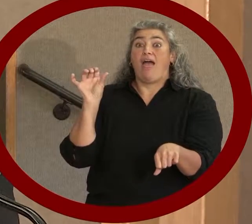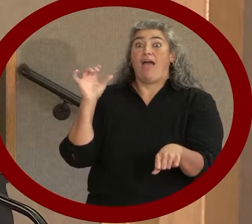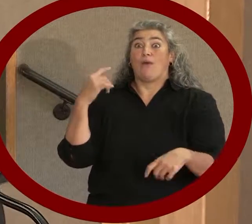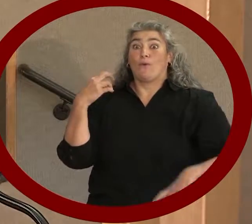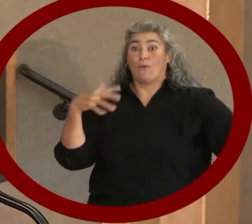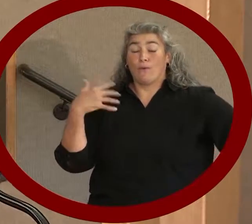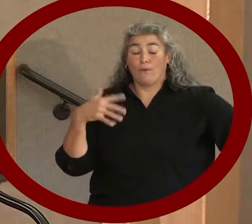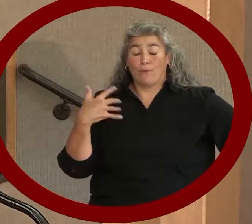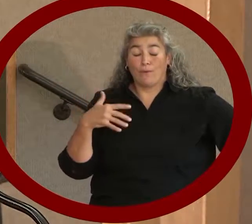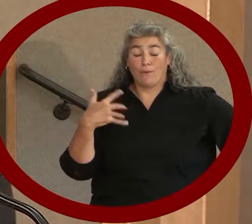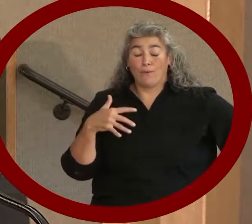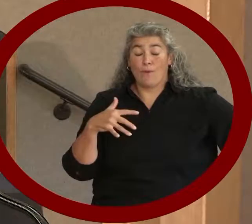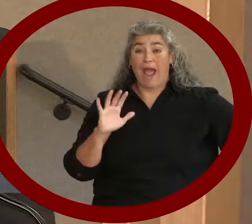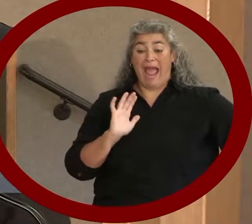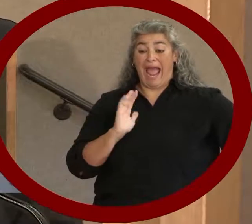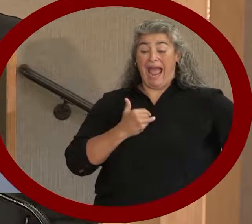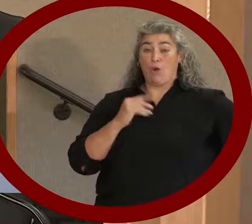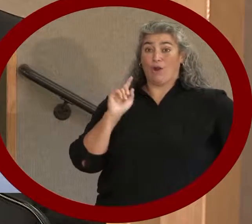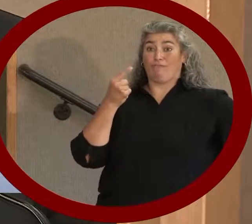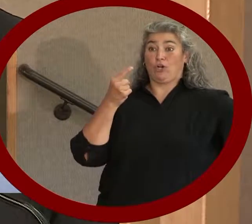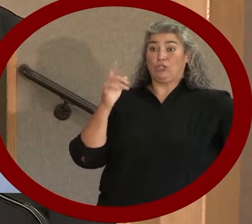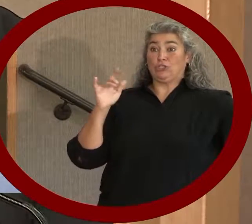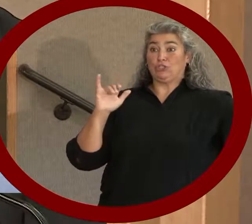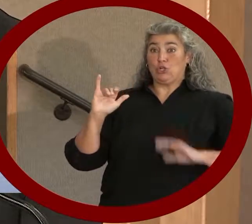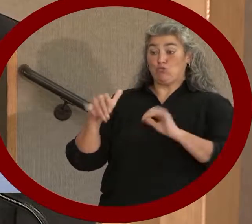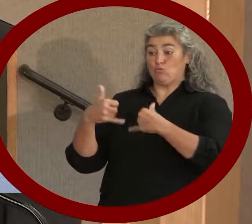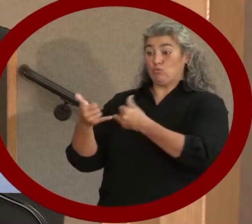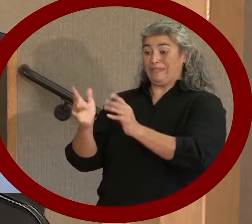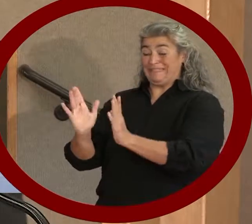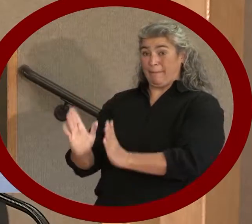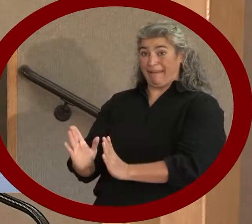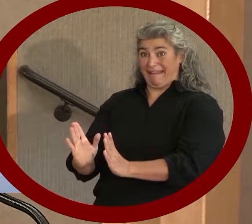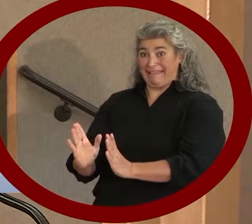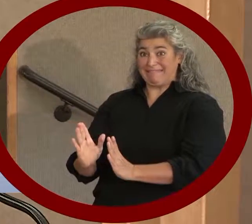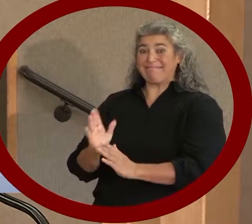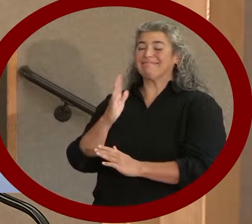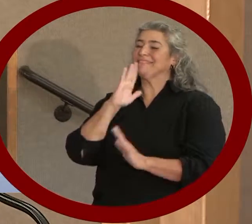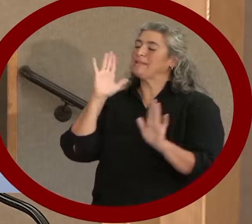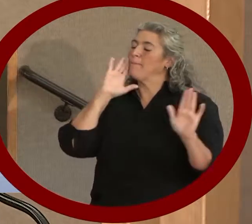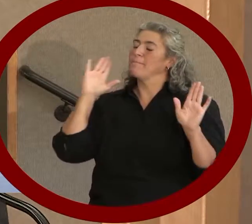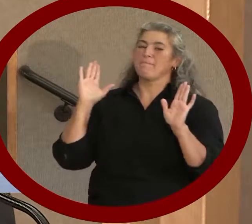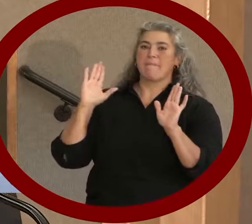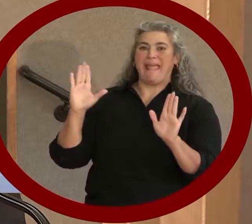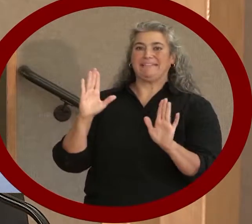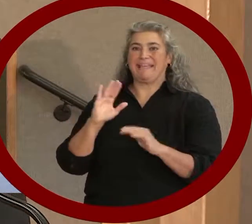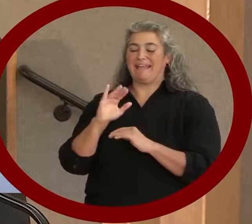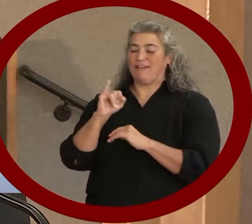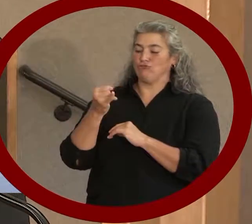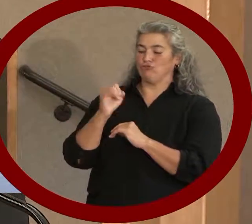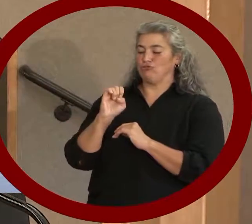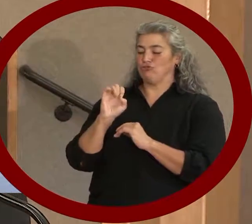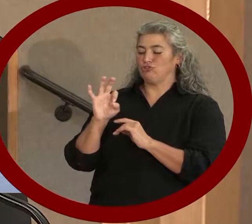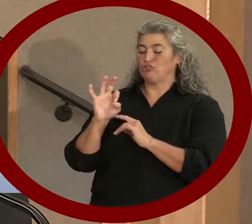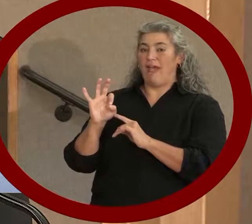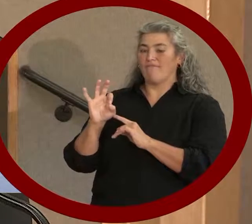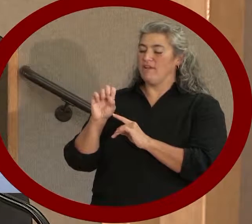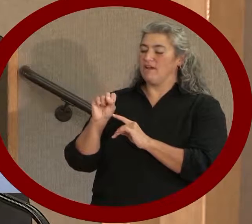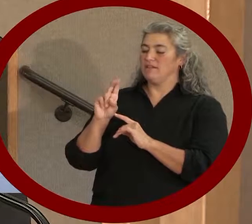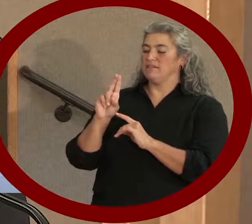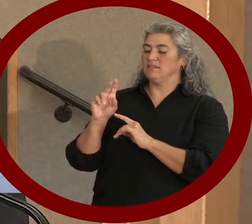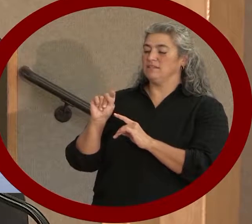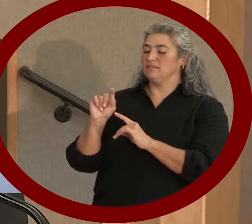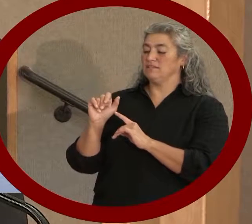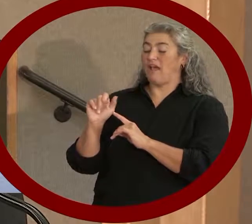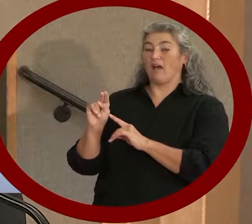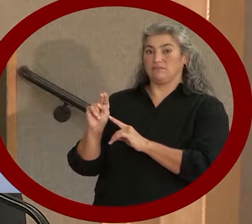This year, we are pleased to award Jeff Sutton with the 2015 Employer of the Year Award. Accepting this award